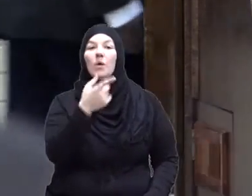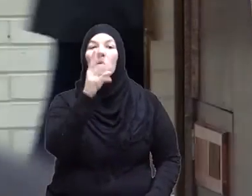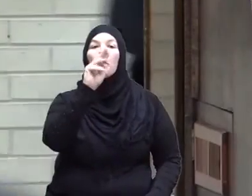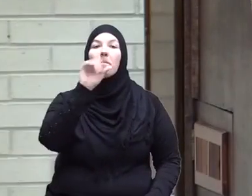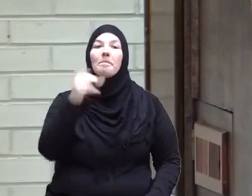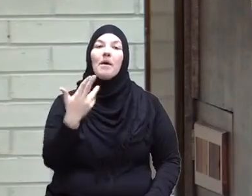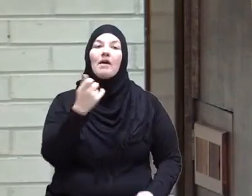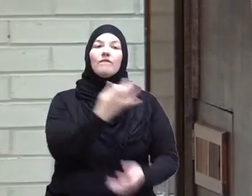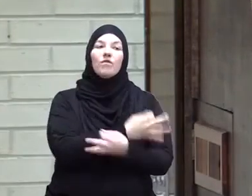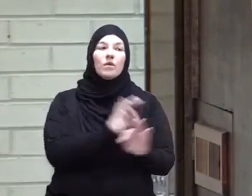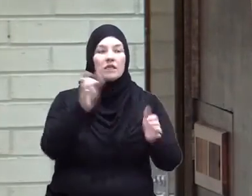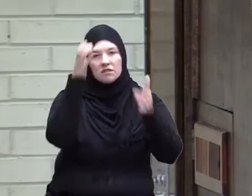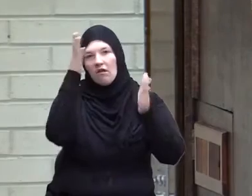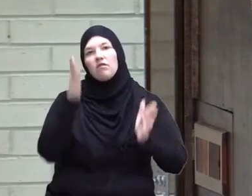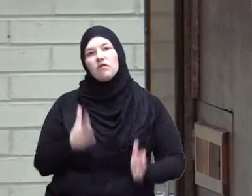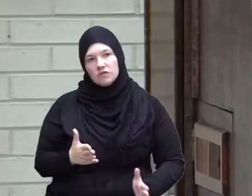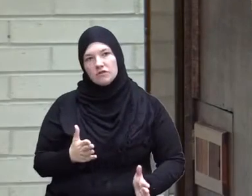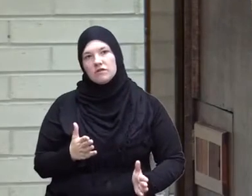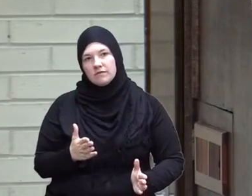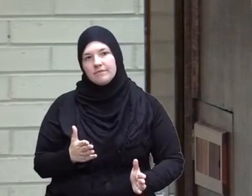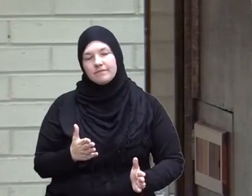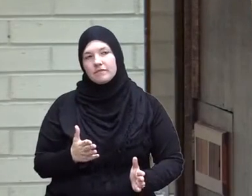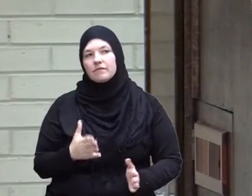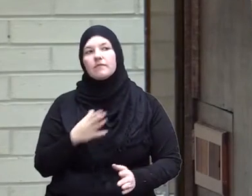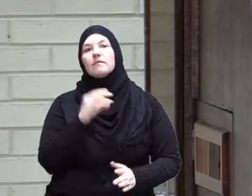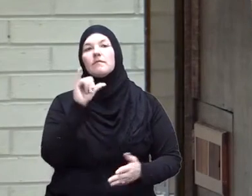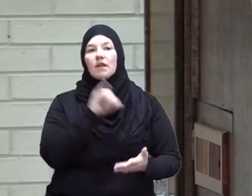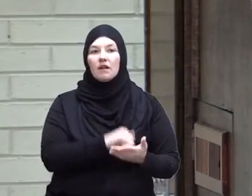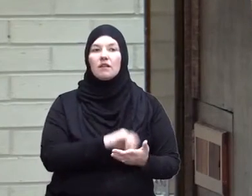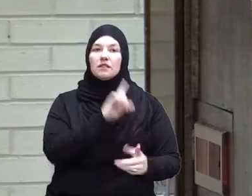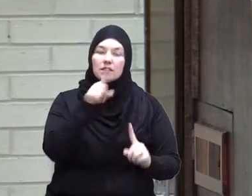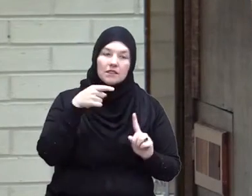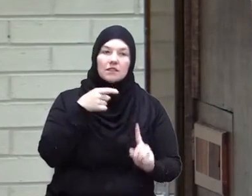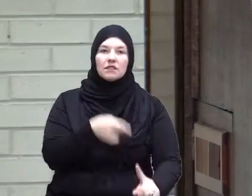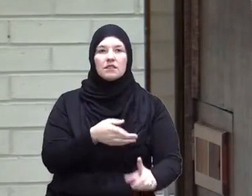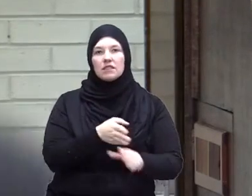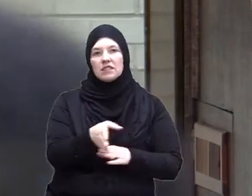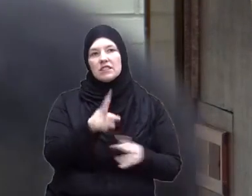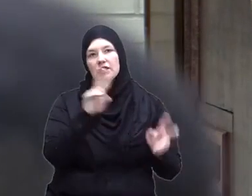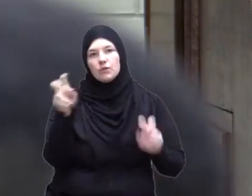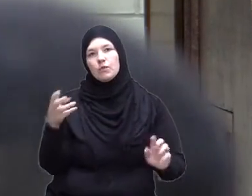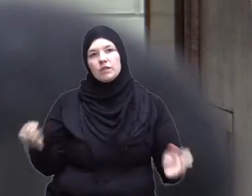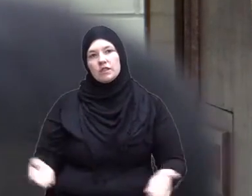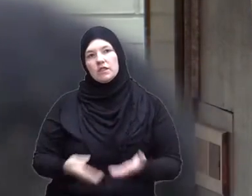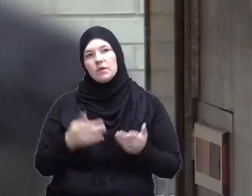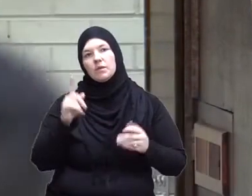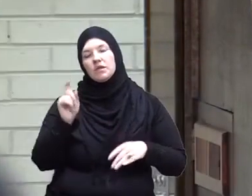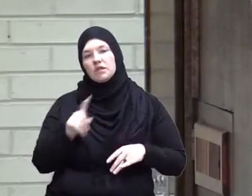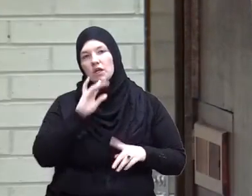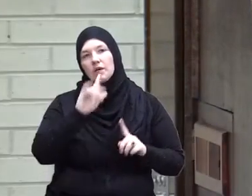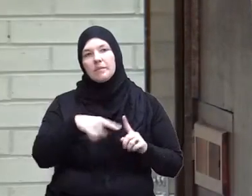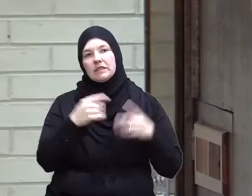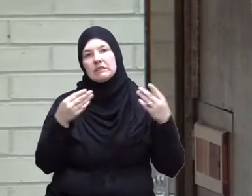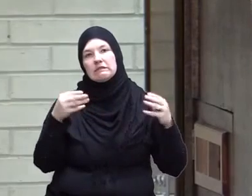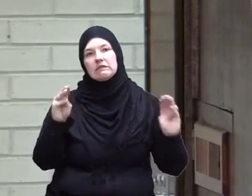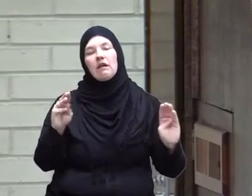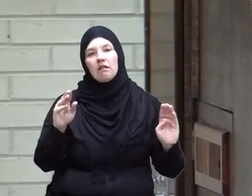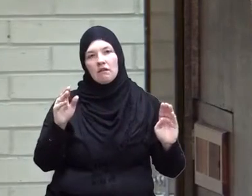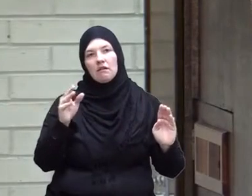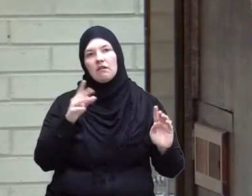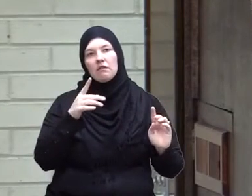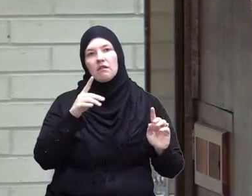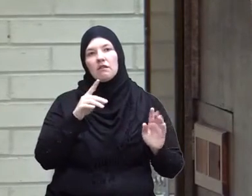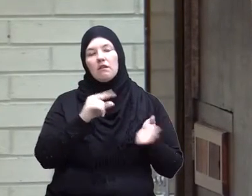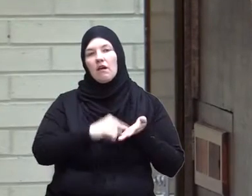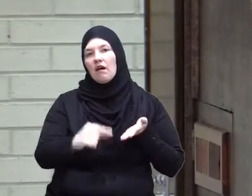has to free the scholars and this is a central issue here we're talking about selling the ayat of Allah for